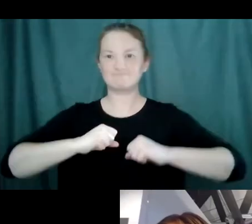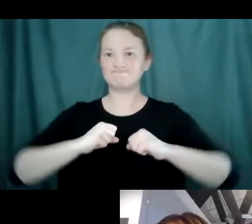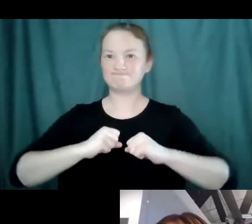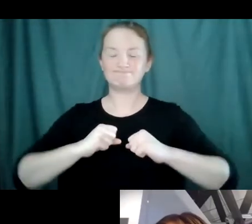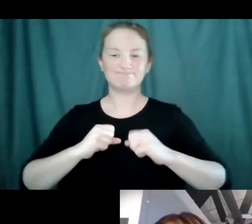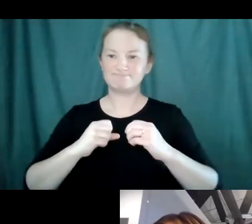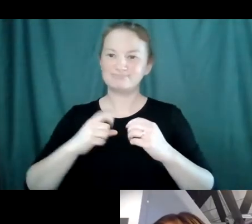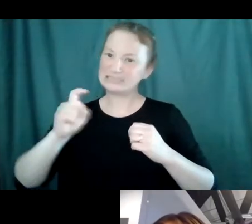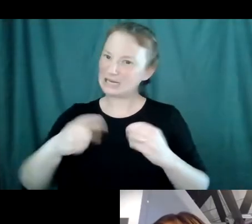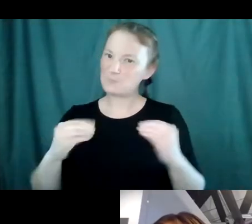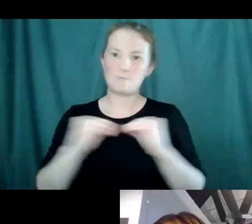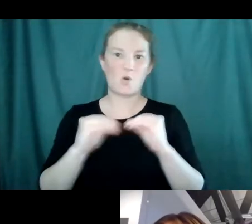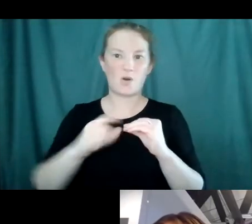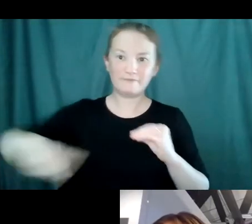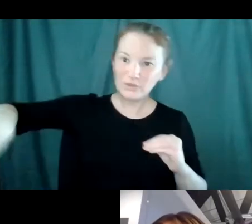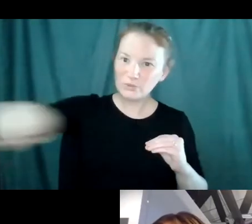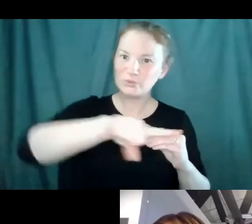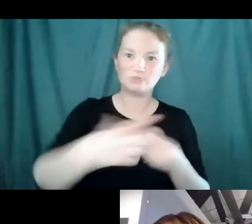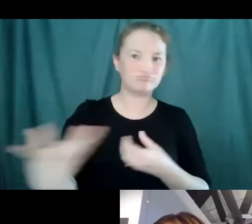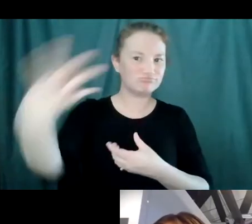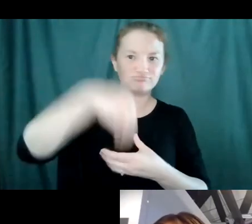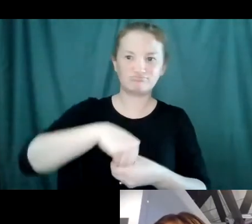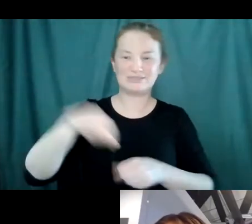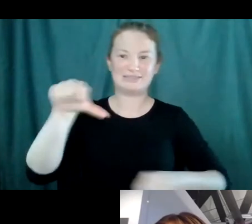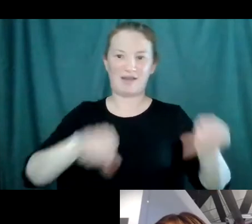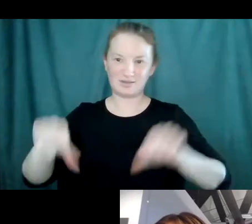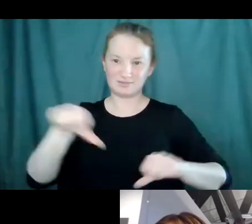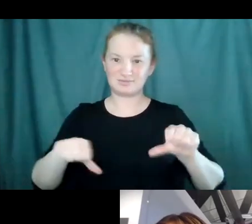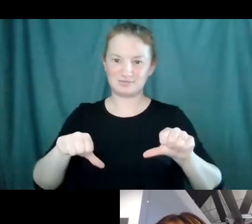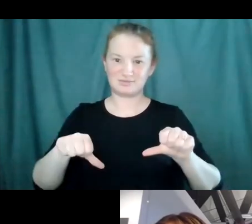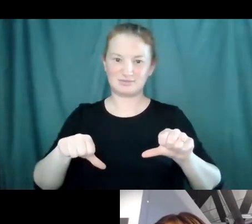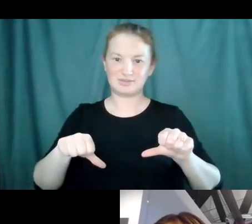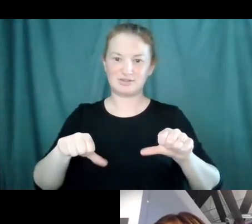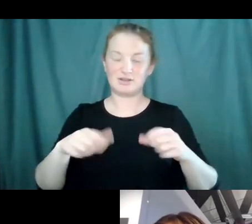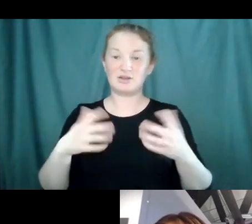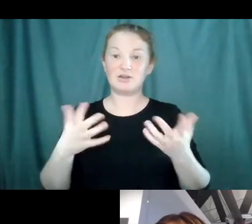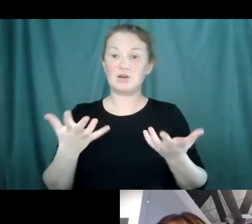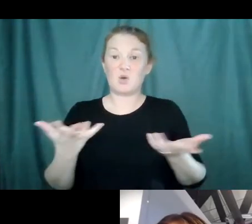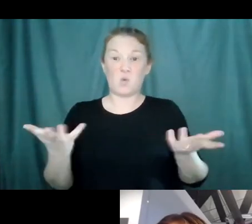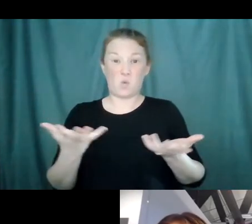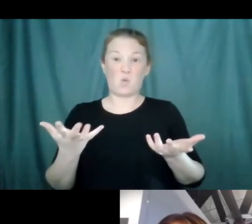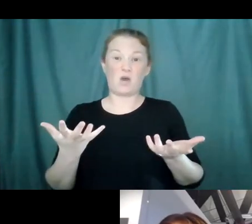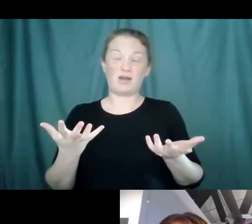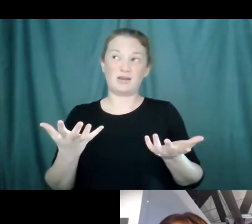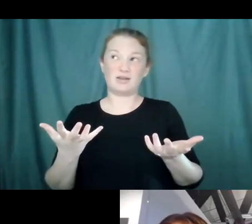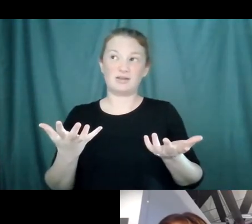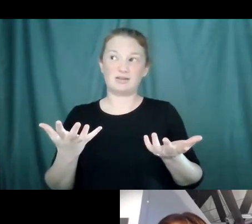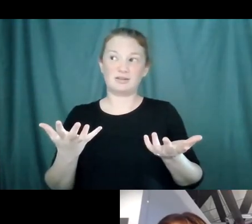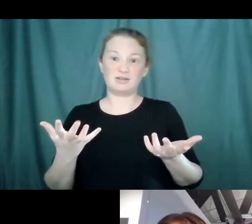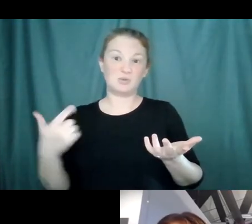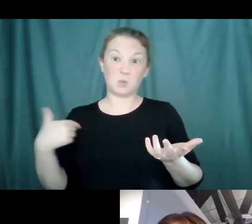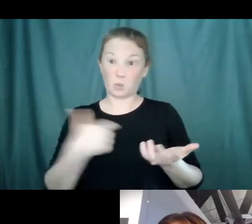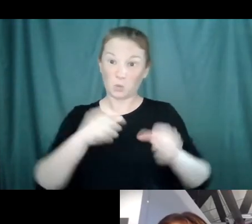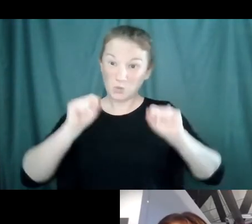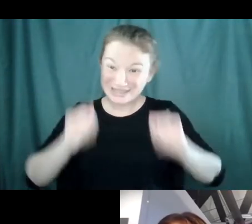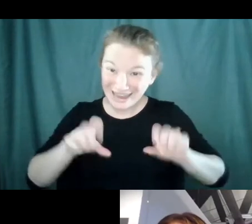work in science. The, what we can do is expanding dramatically. The things that